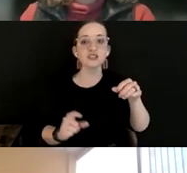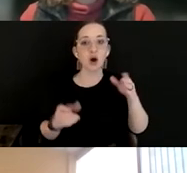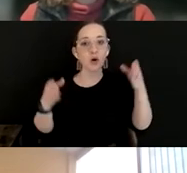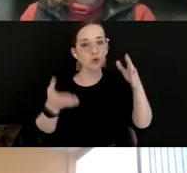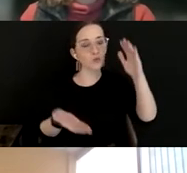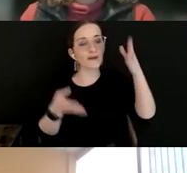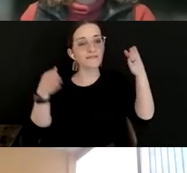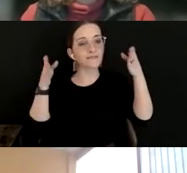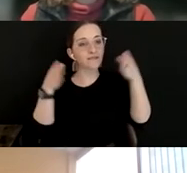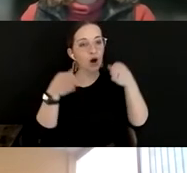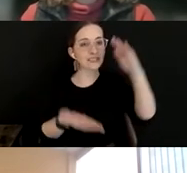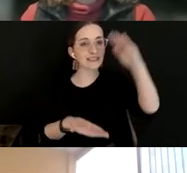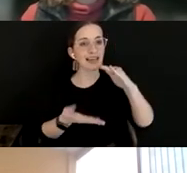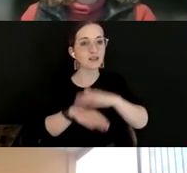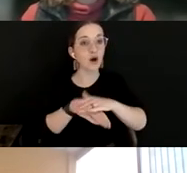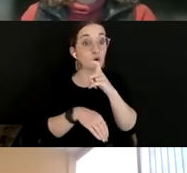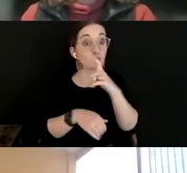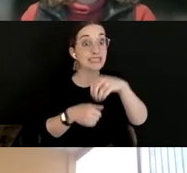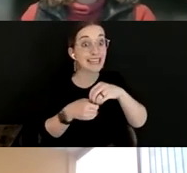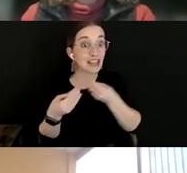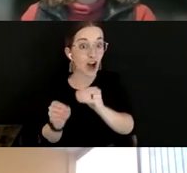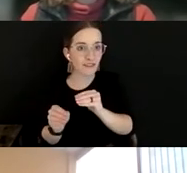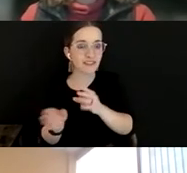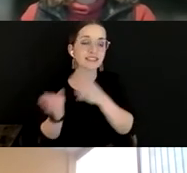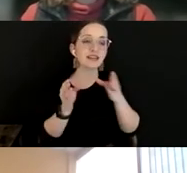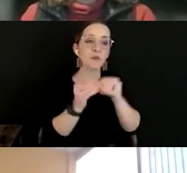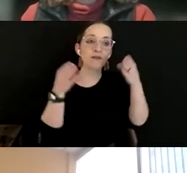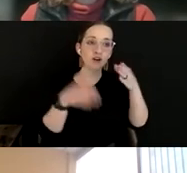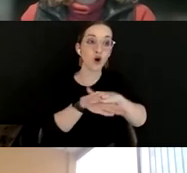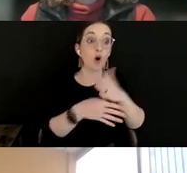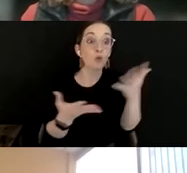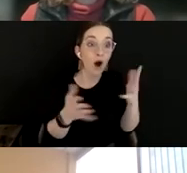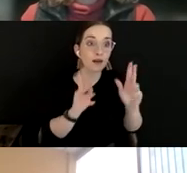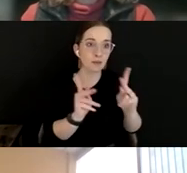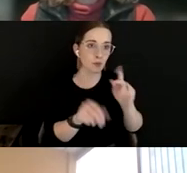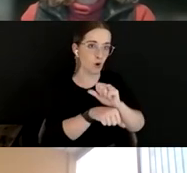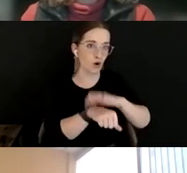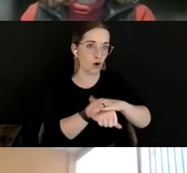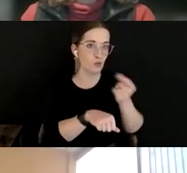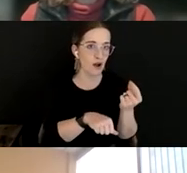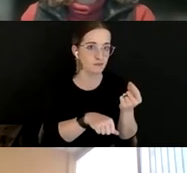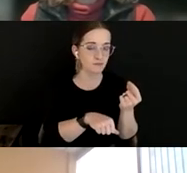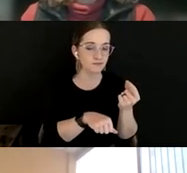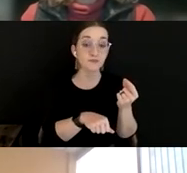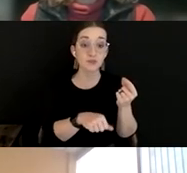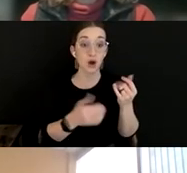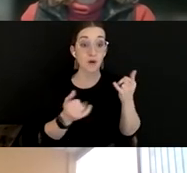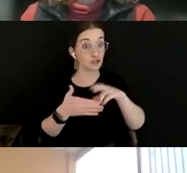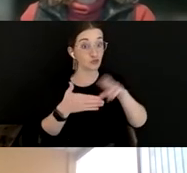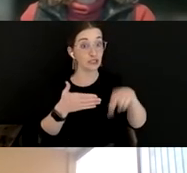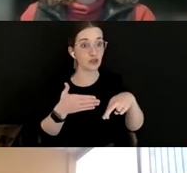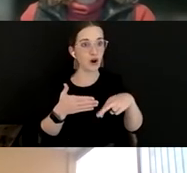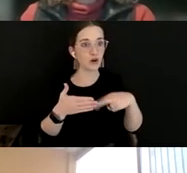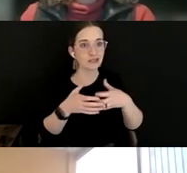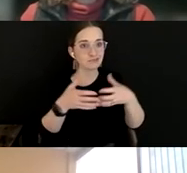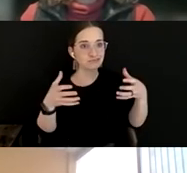and more on what are people working on. As a result, we ve actually had pretty great applicant pools. I